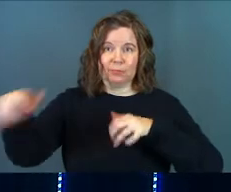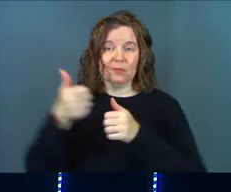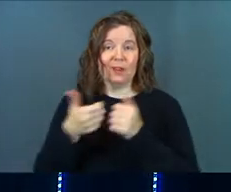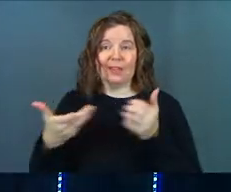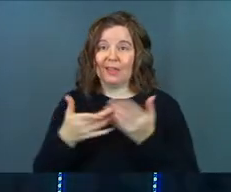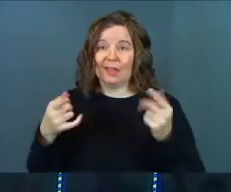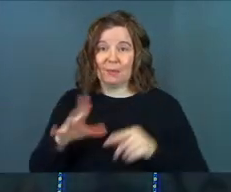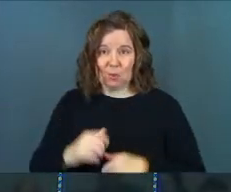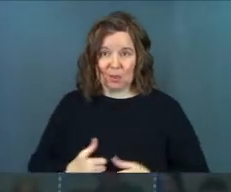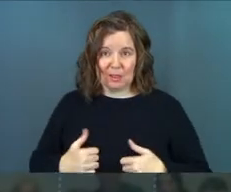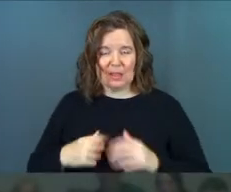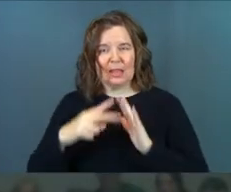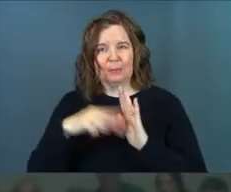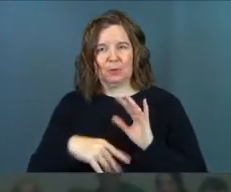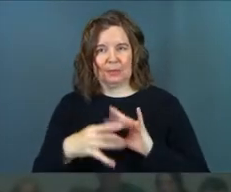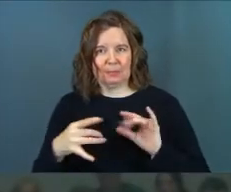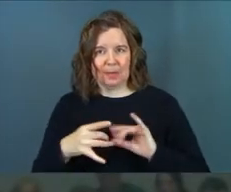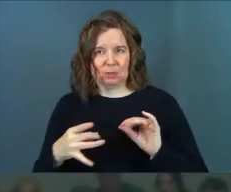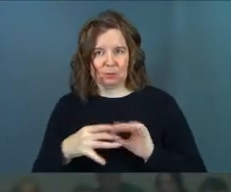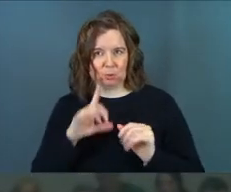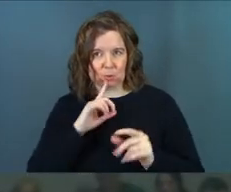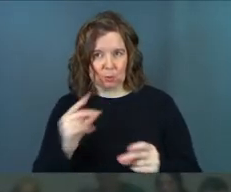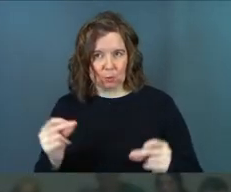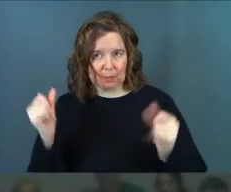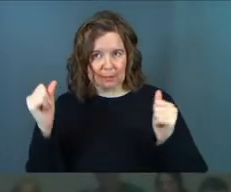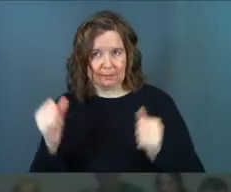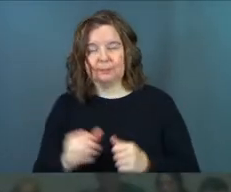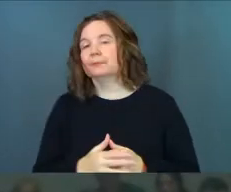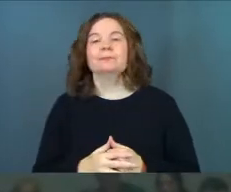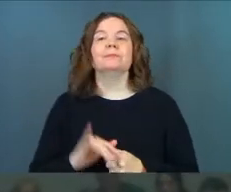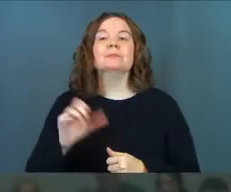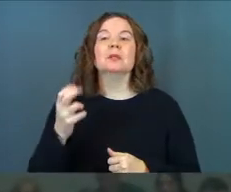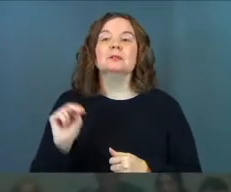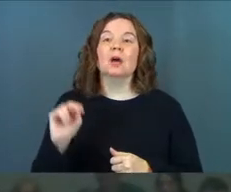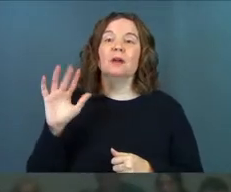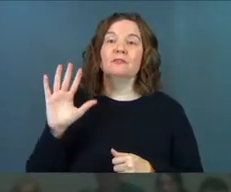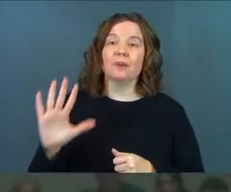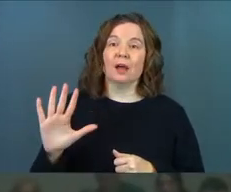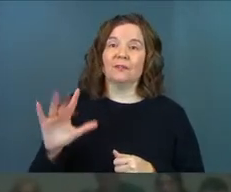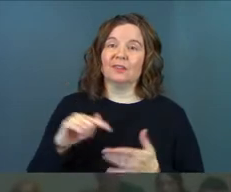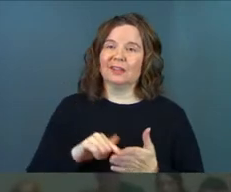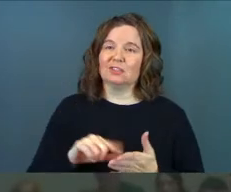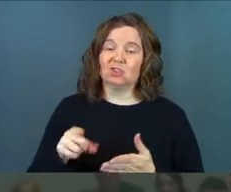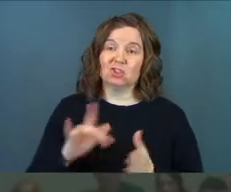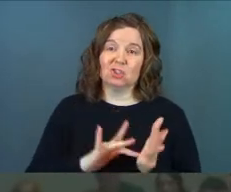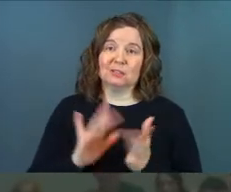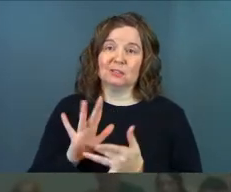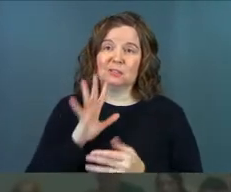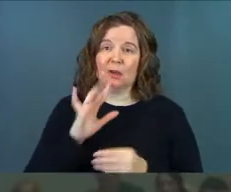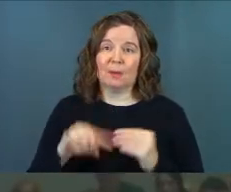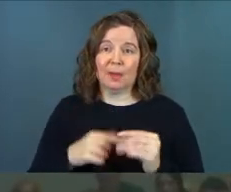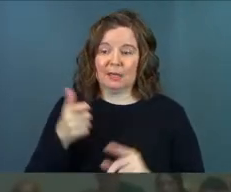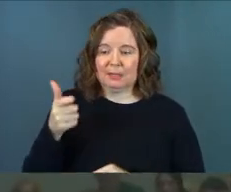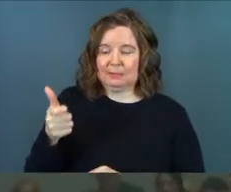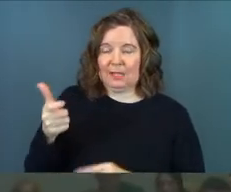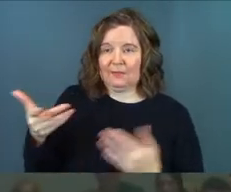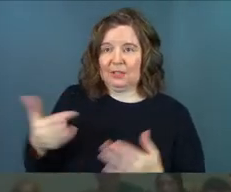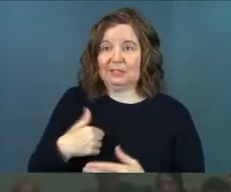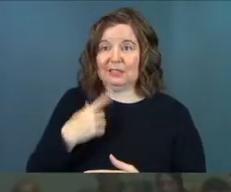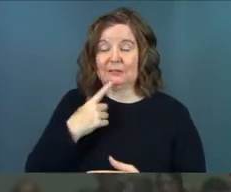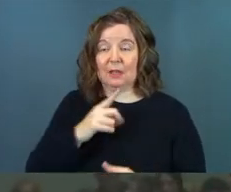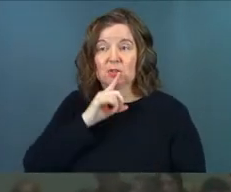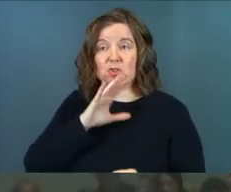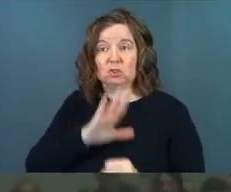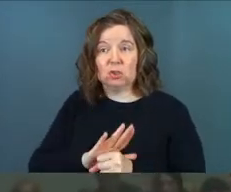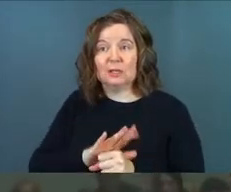life. Let me read this passage of scripture to you real quick. John 5. And this is just Jesus is talking about himself here. He says,